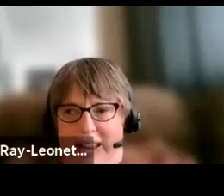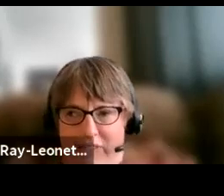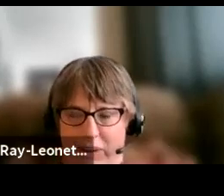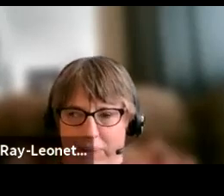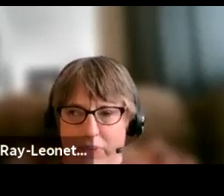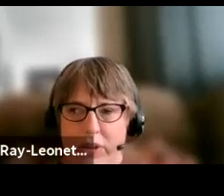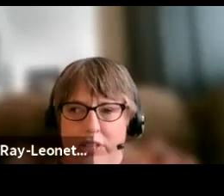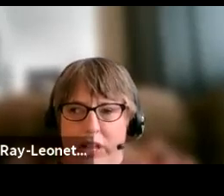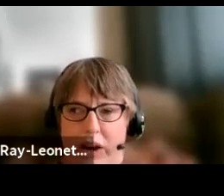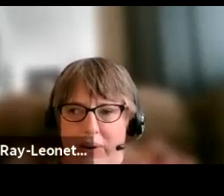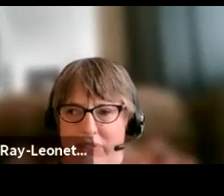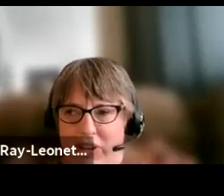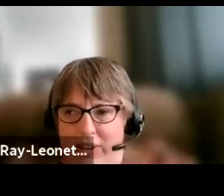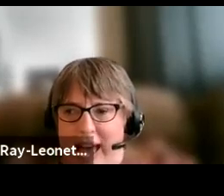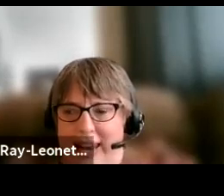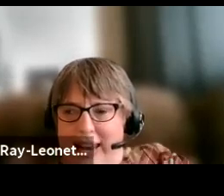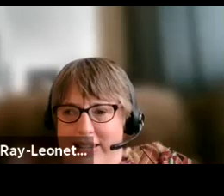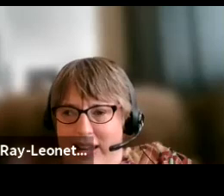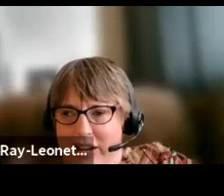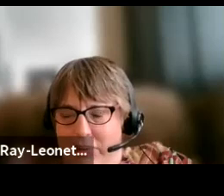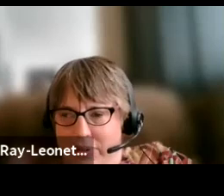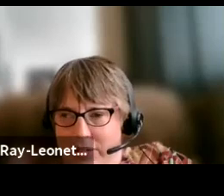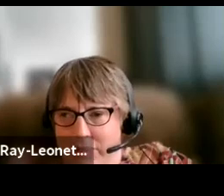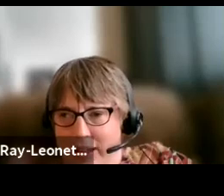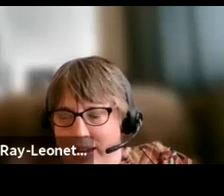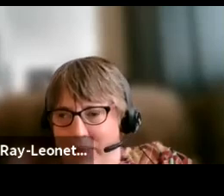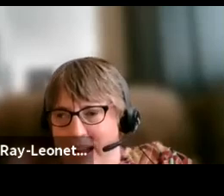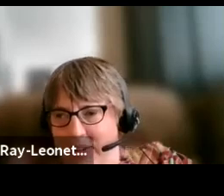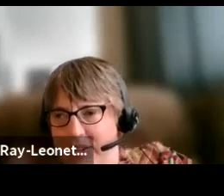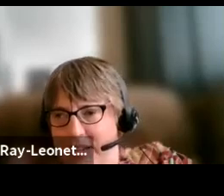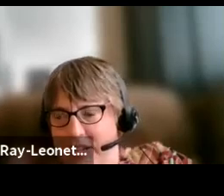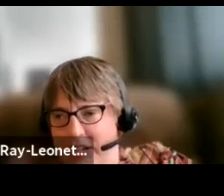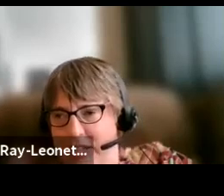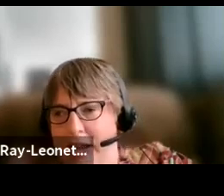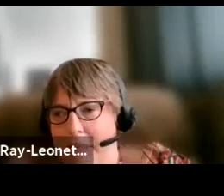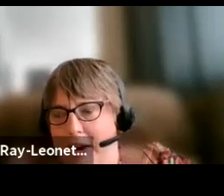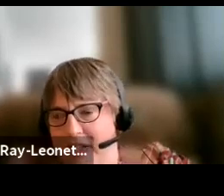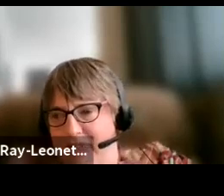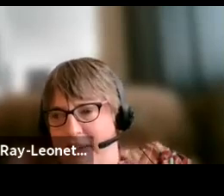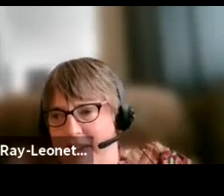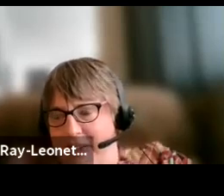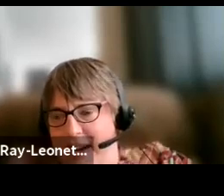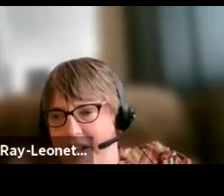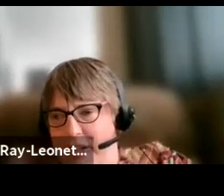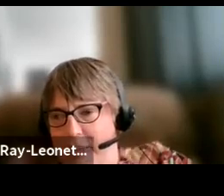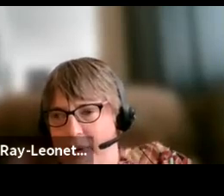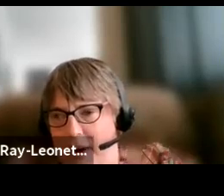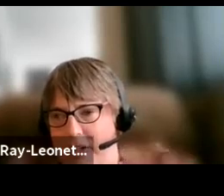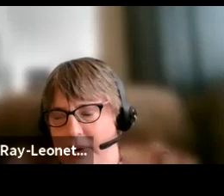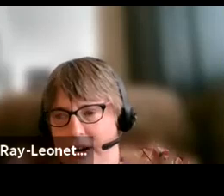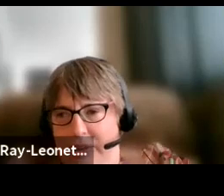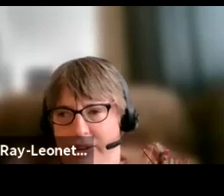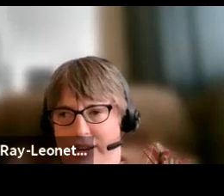your waiver. So, if you get an intellectual disability waiver such as person family-directed